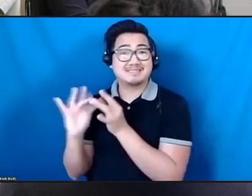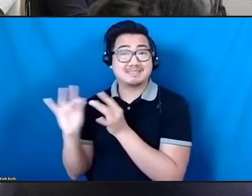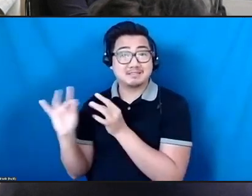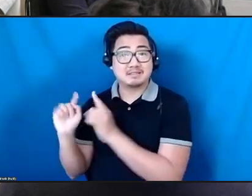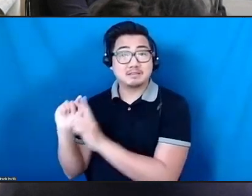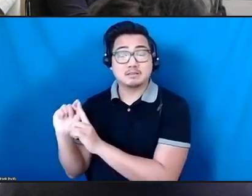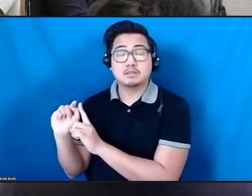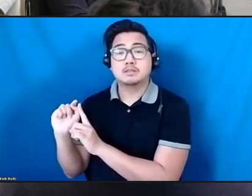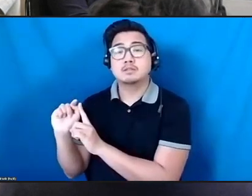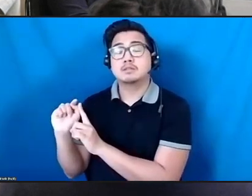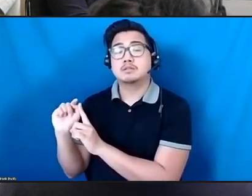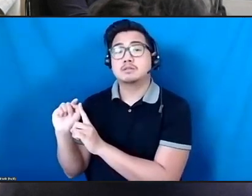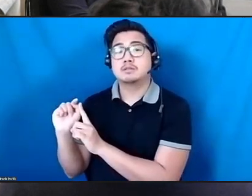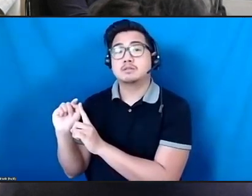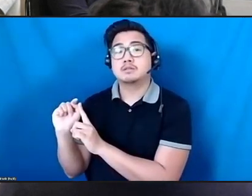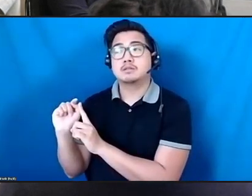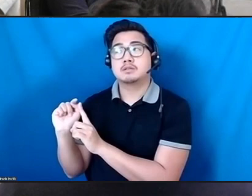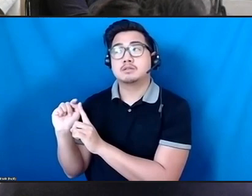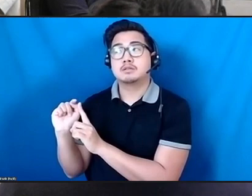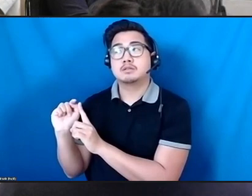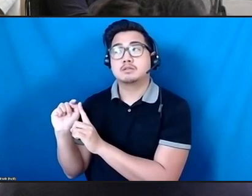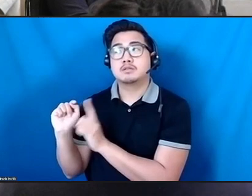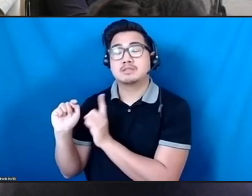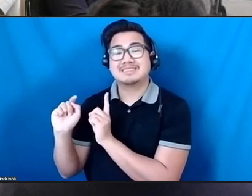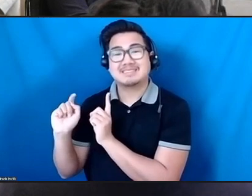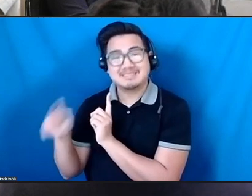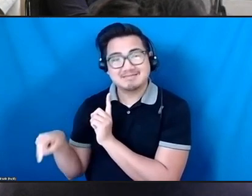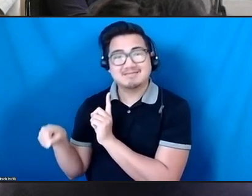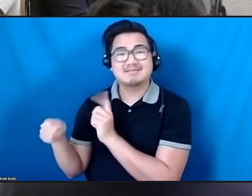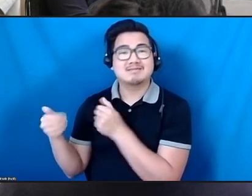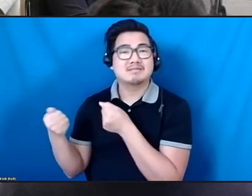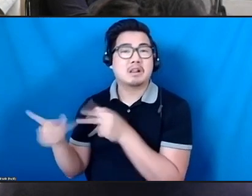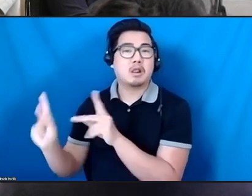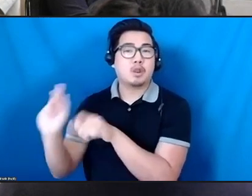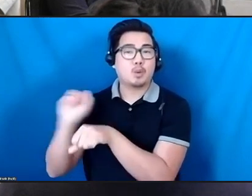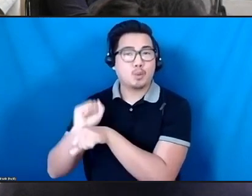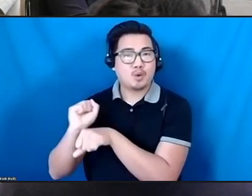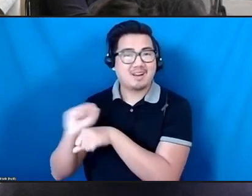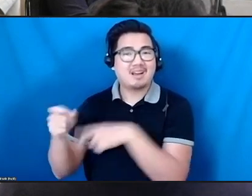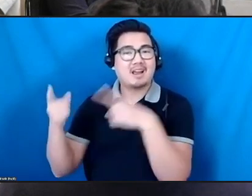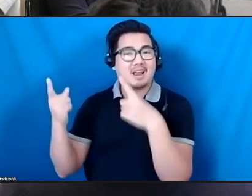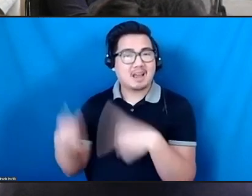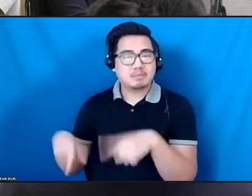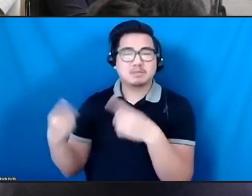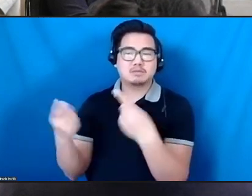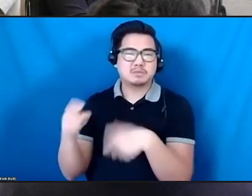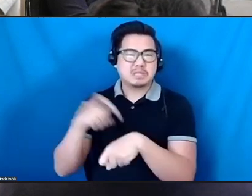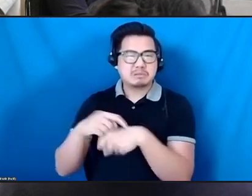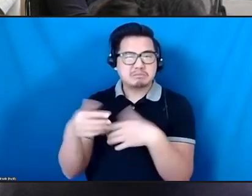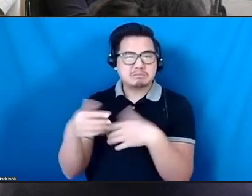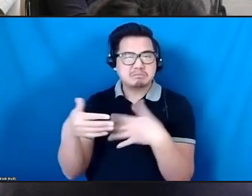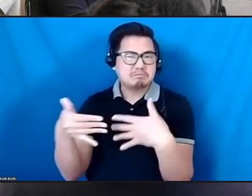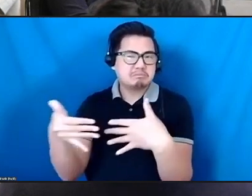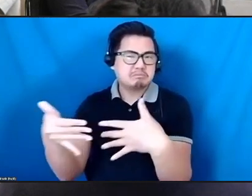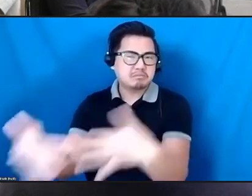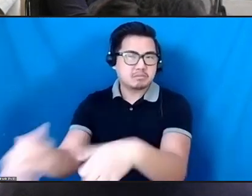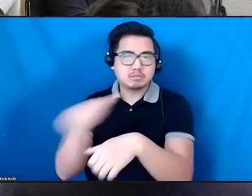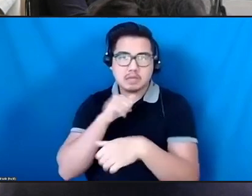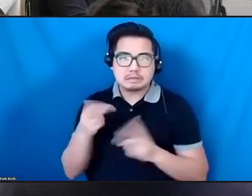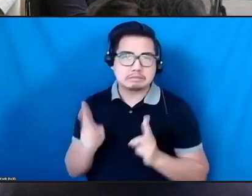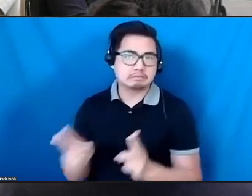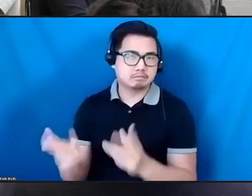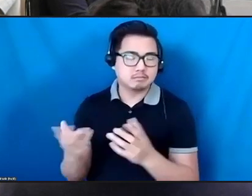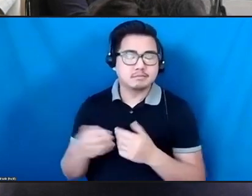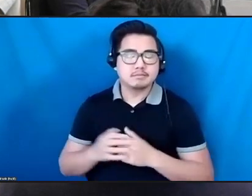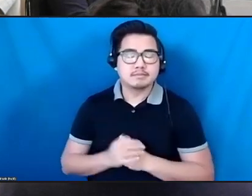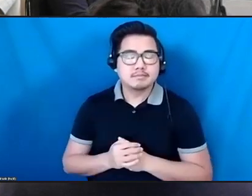take place over time. And there were some really inspiring conversations that happened at the beginning